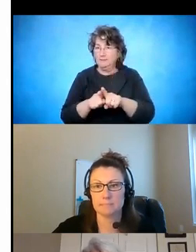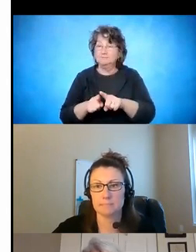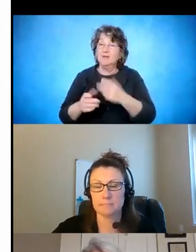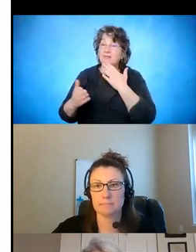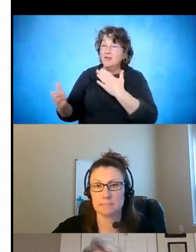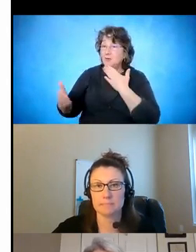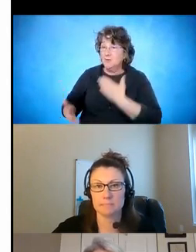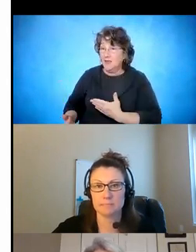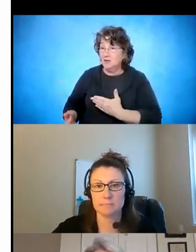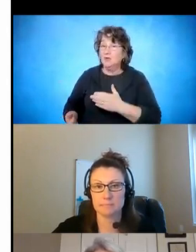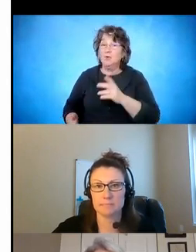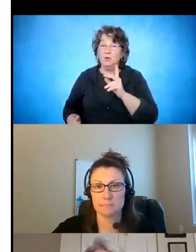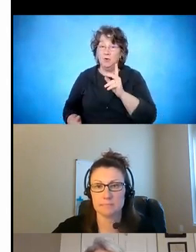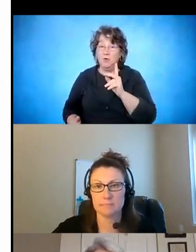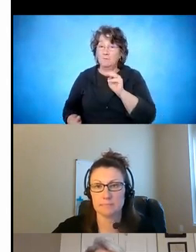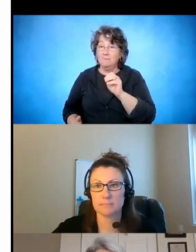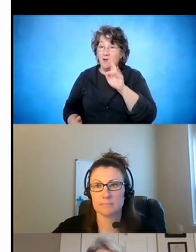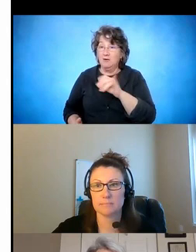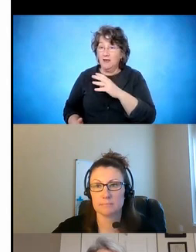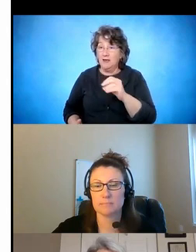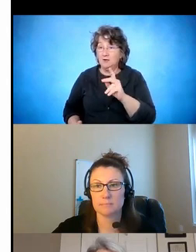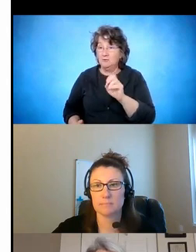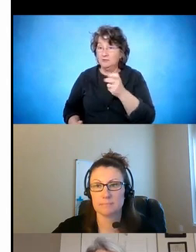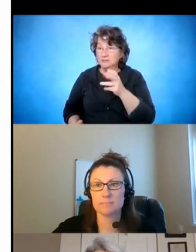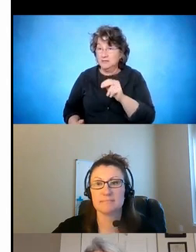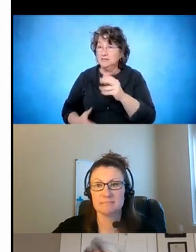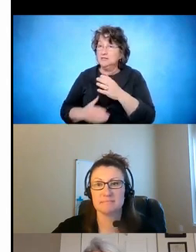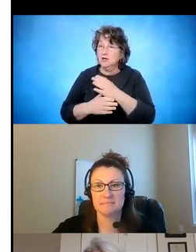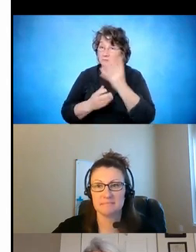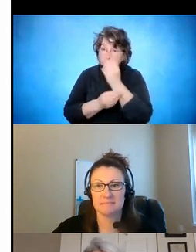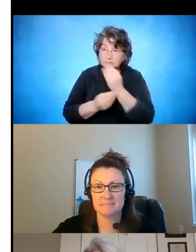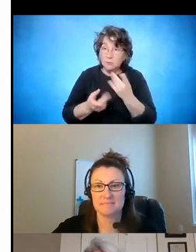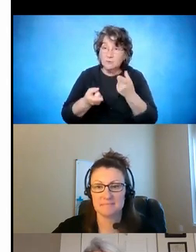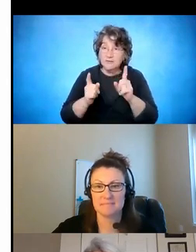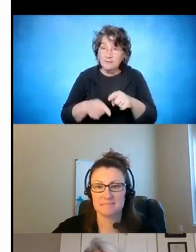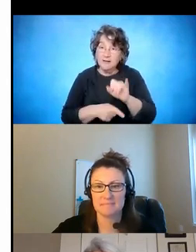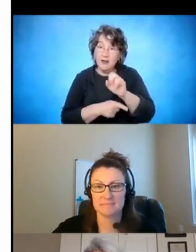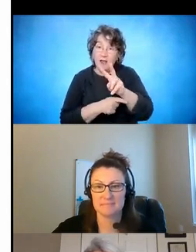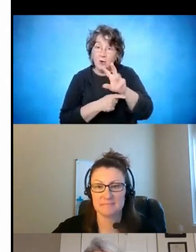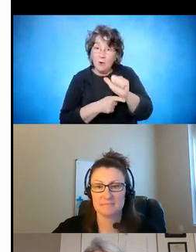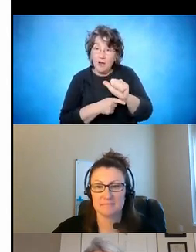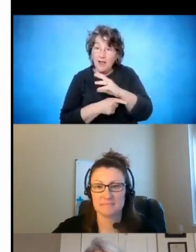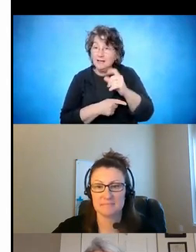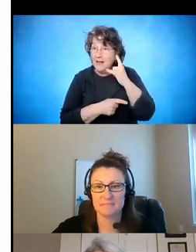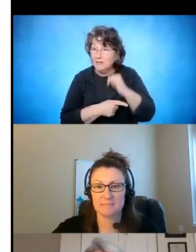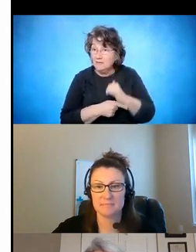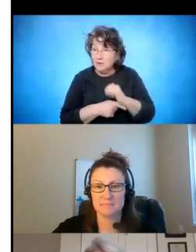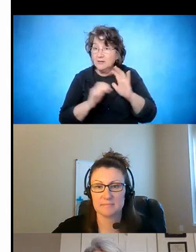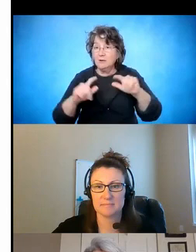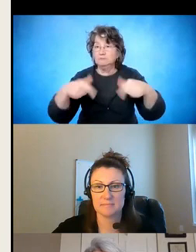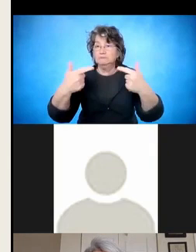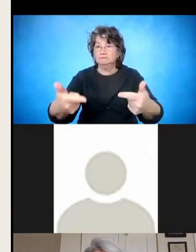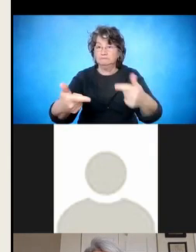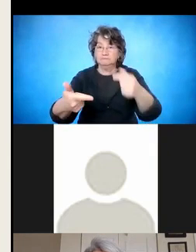Mary, and Kristen, thank you again for sharing what's happening in Iowa and California. And with that, I'm going to go ahead and turn this back